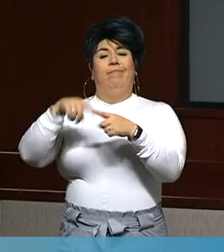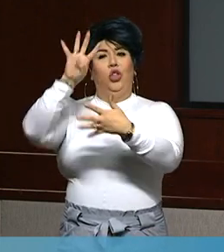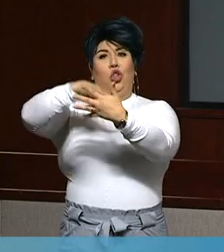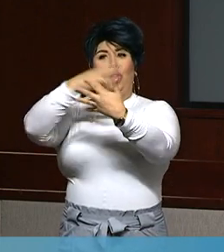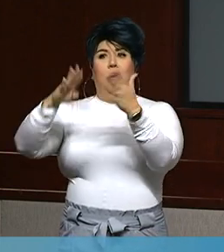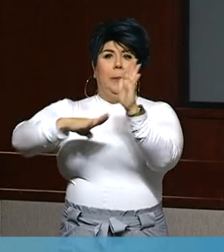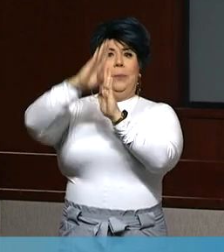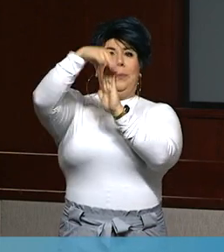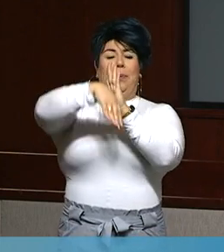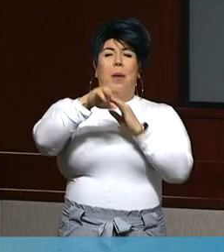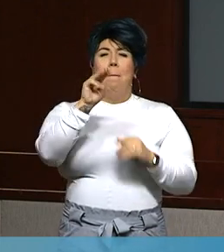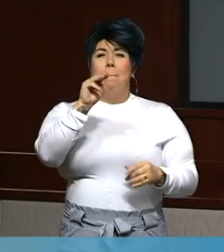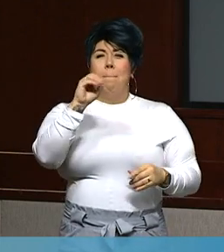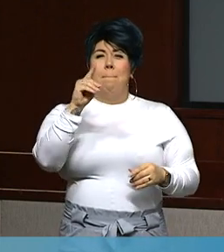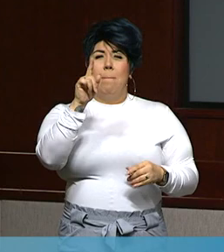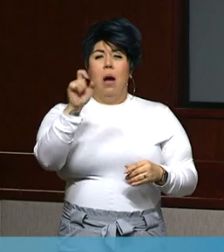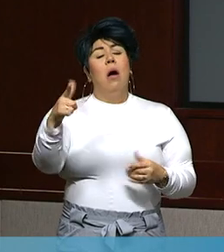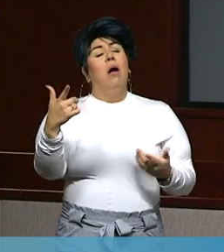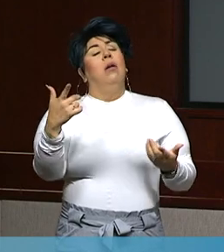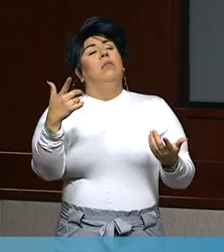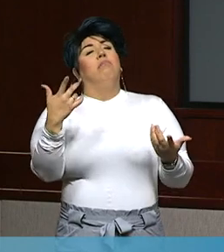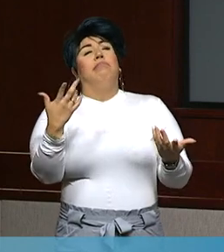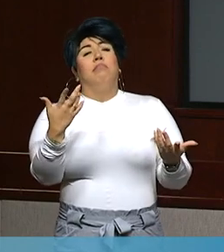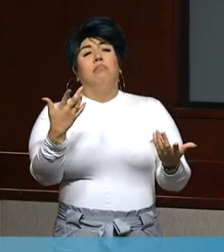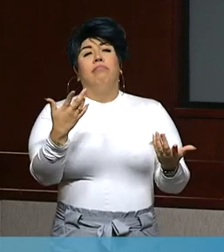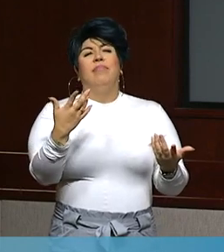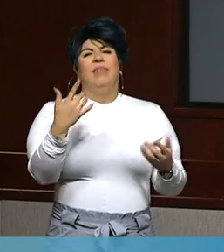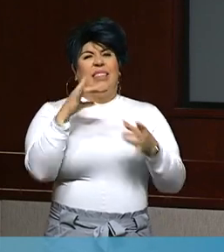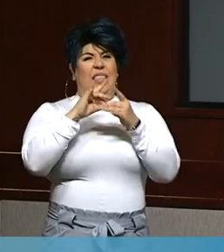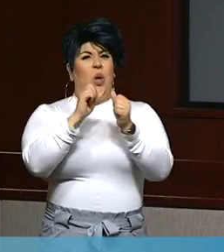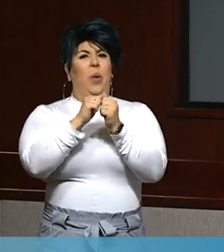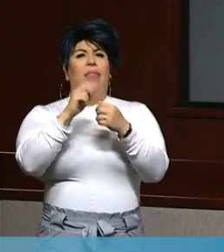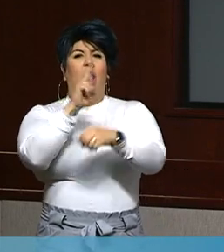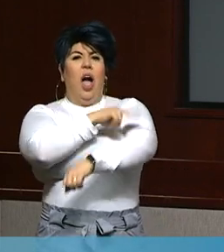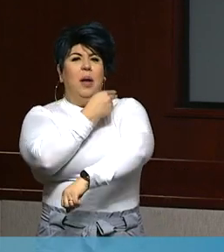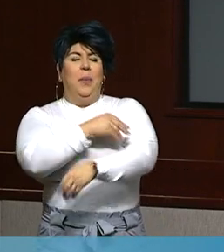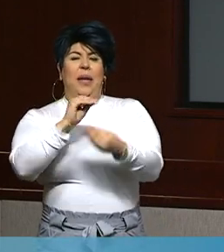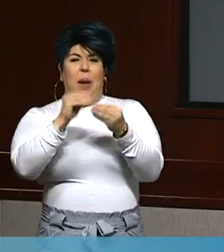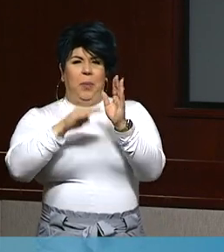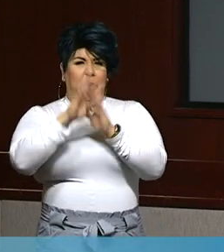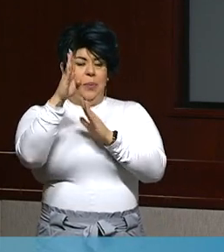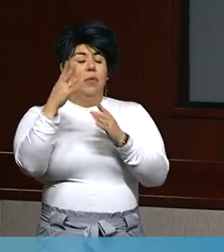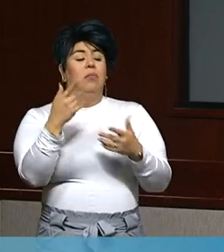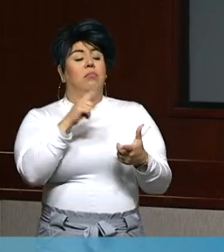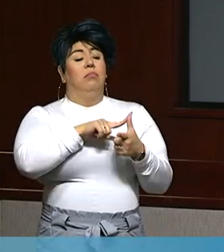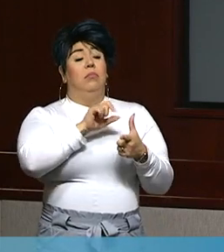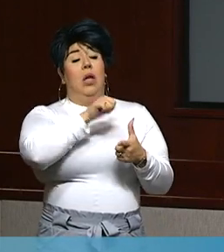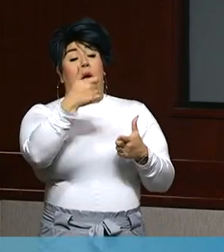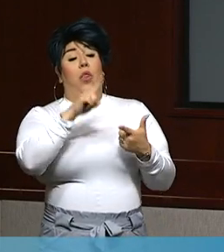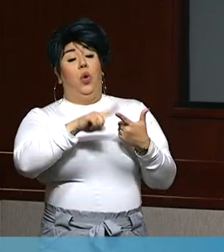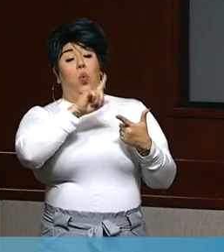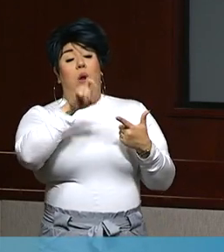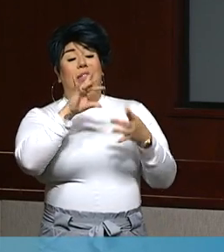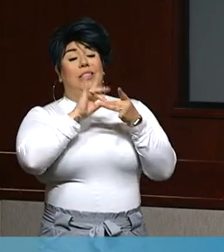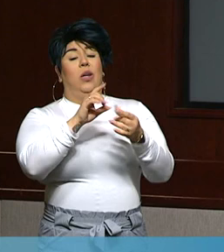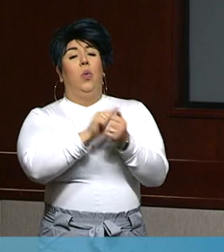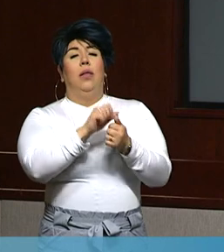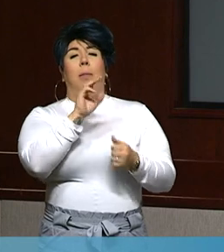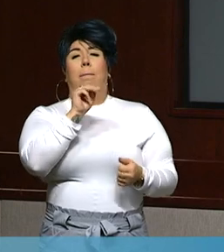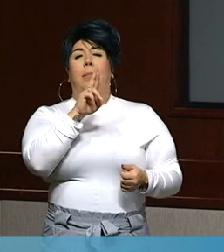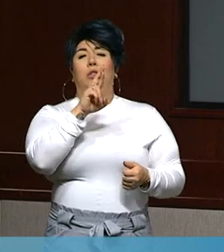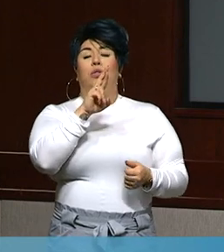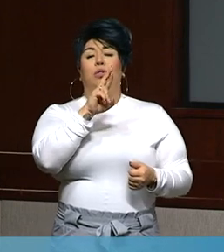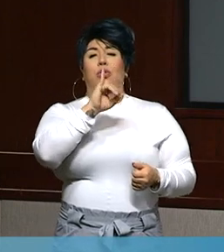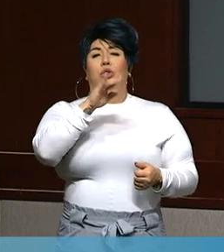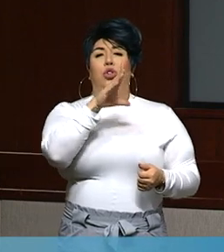based on the model, is supposed to see a peak in hospitalization. The only other question I have is for Mr. Judd. I know he was talking about